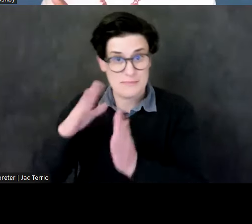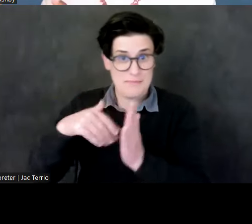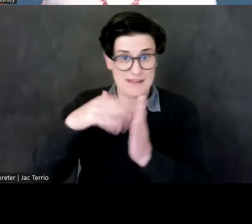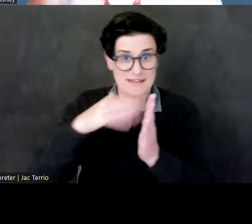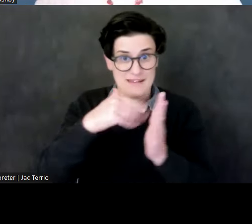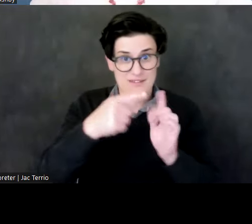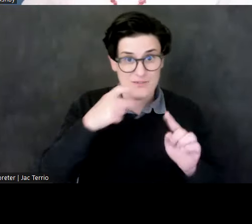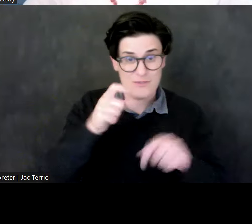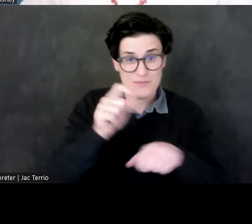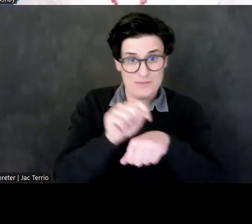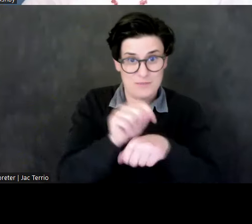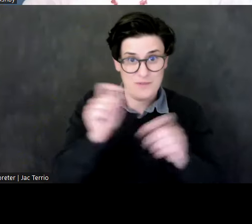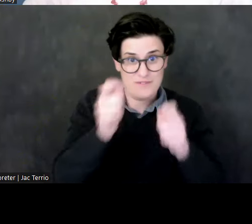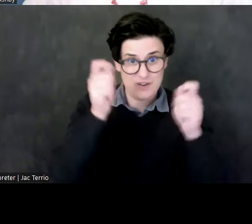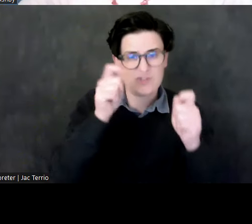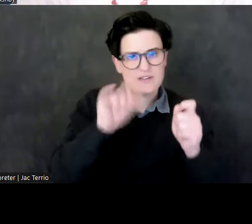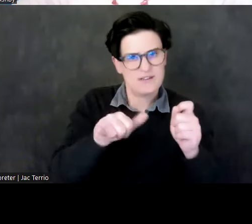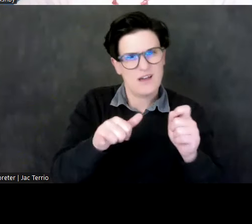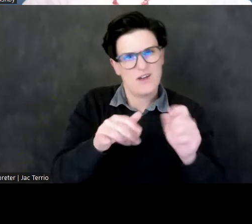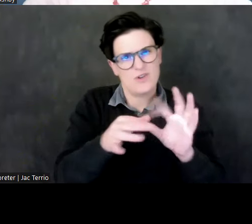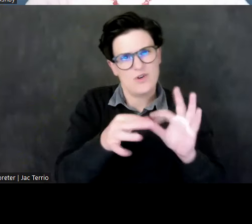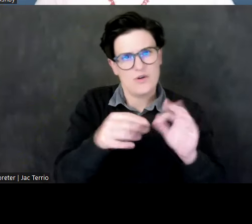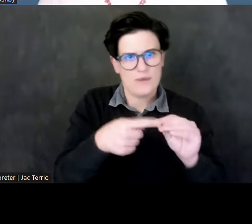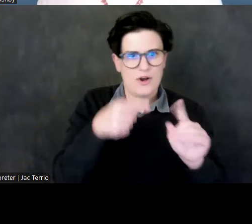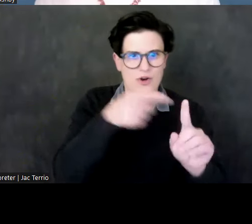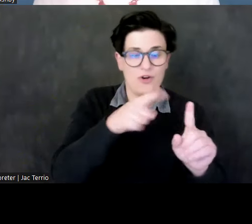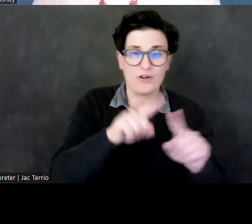allude to her, although the rulers are only